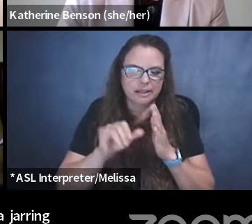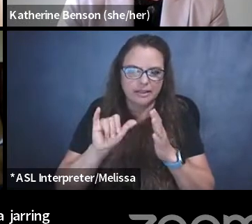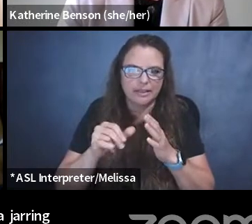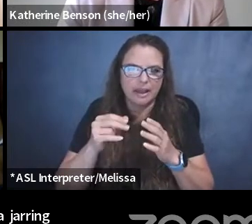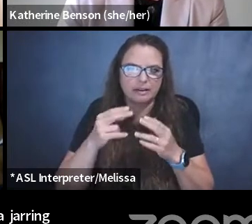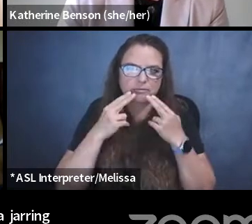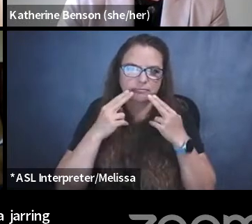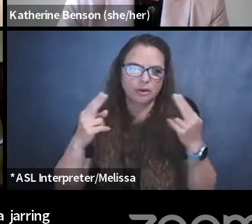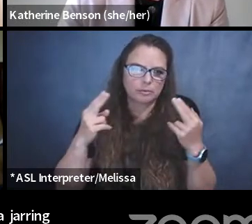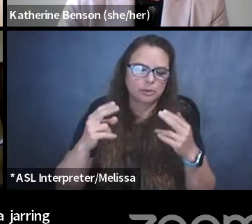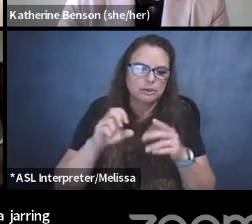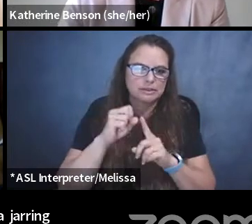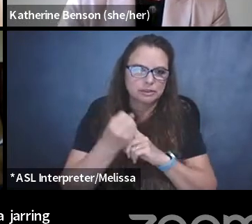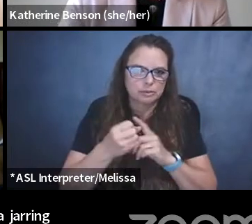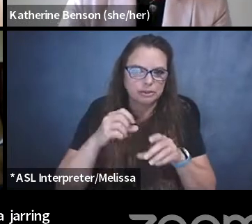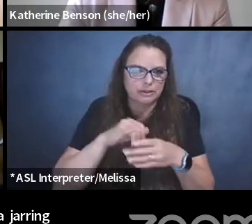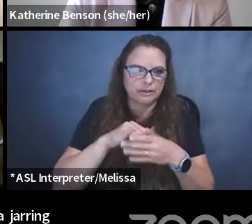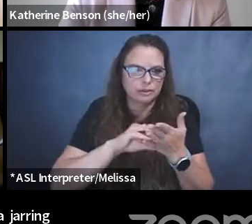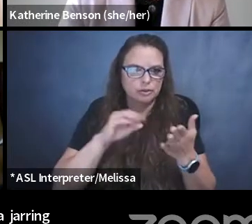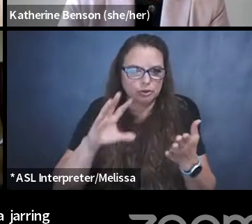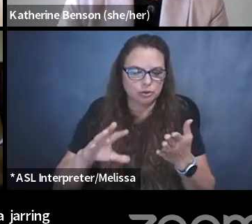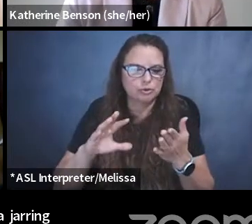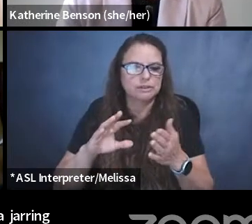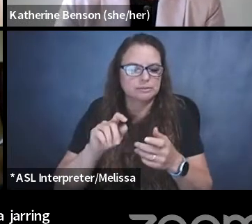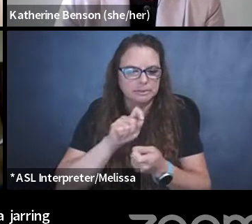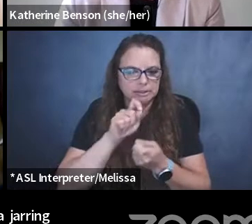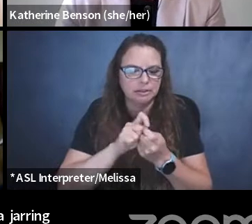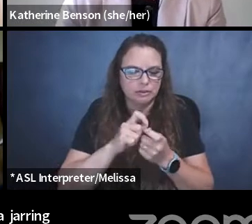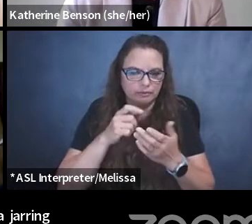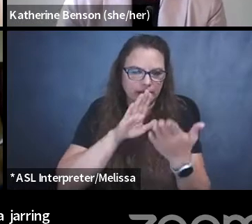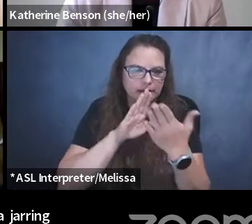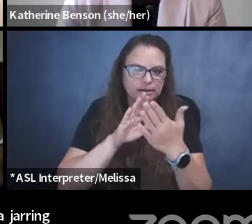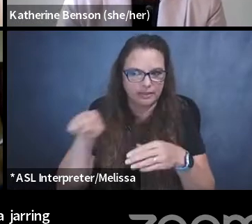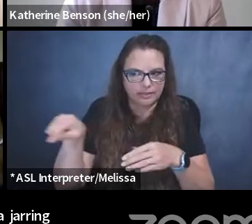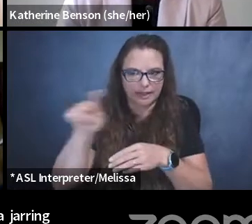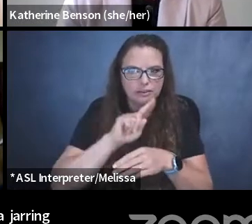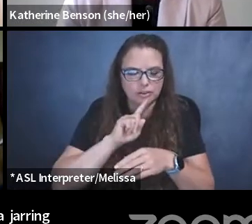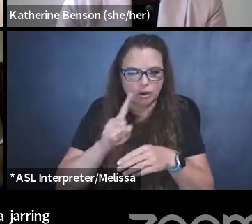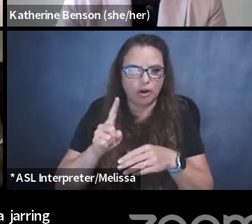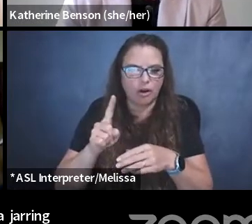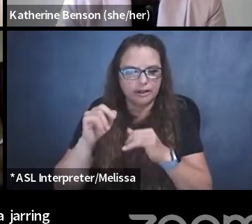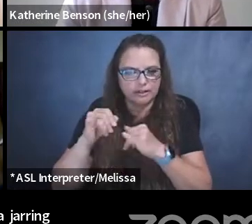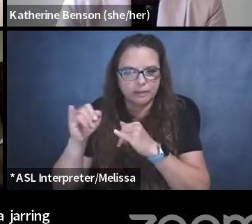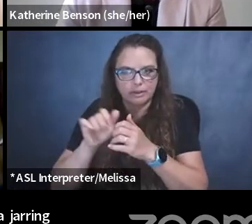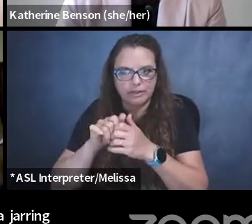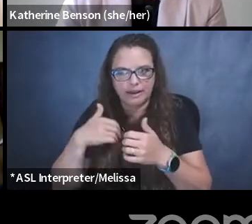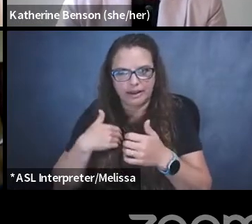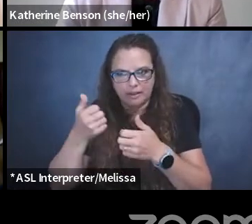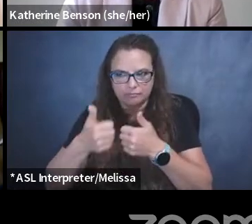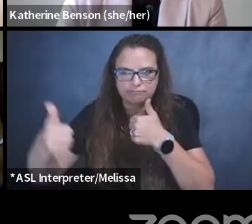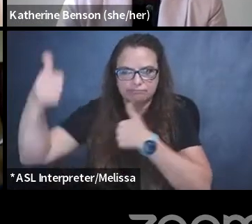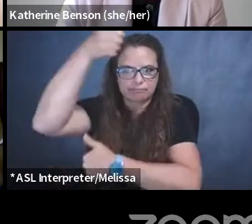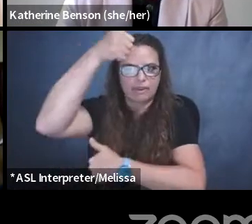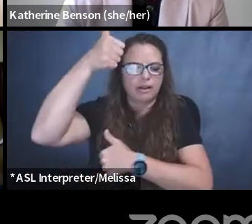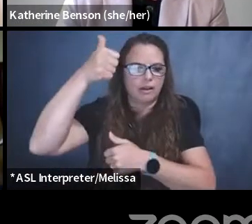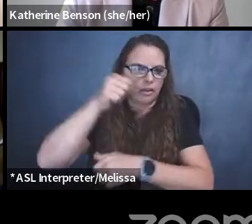student journalists in particular face, as these are individuals with statutory authority over us, and the hierarchy in schools makes it very